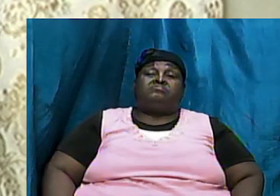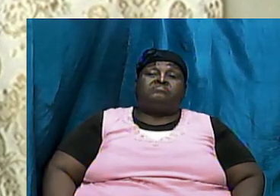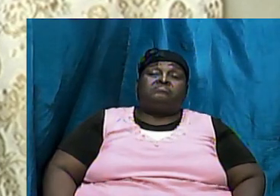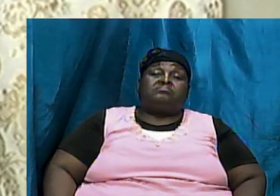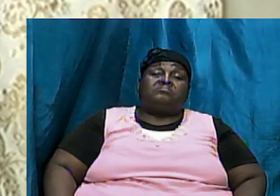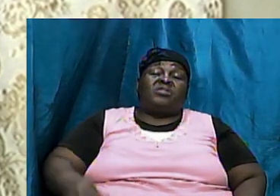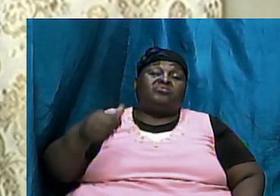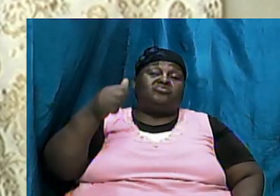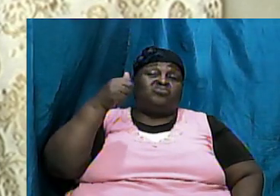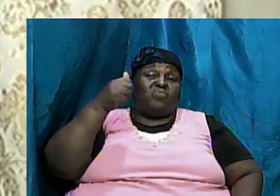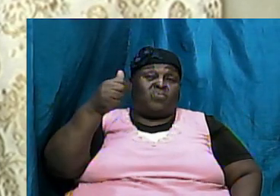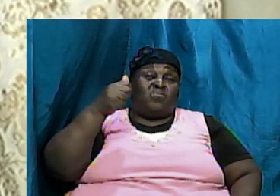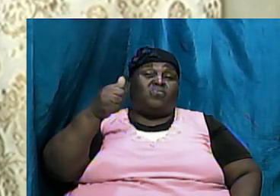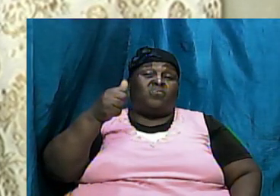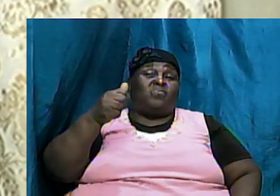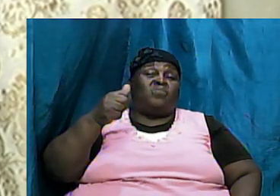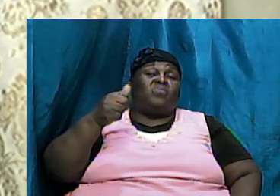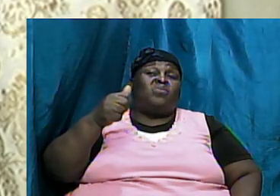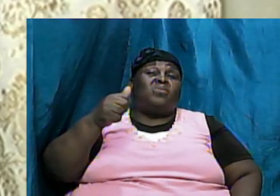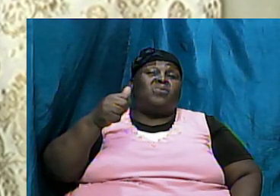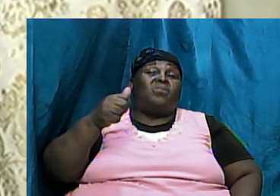own daughters